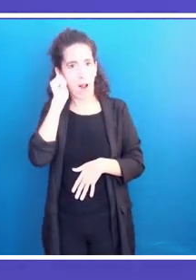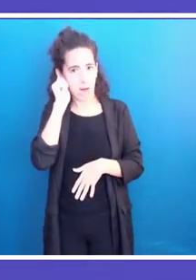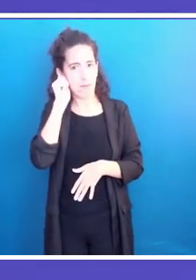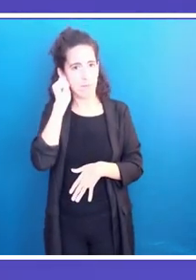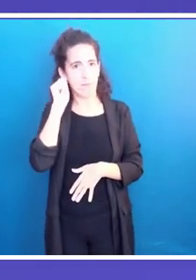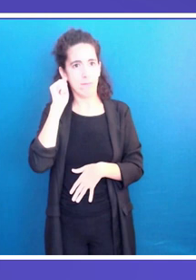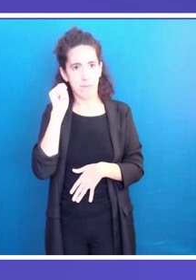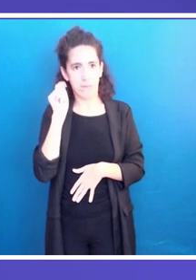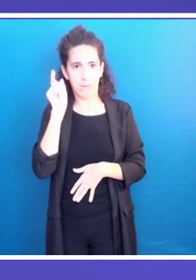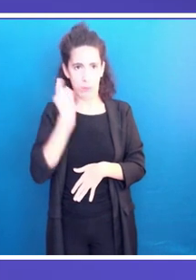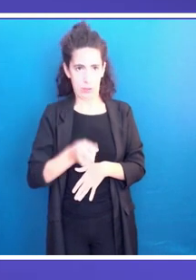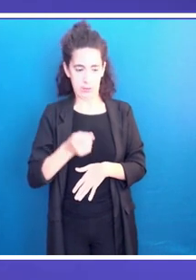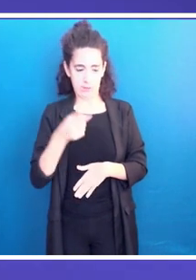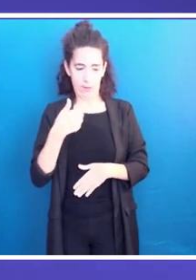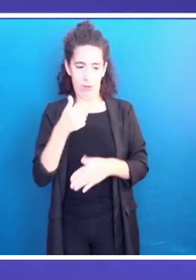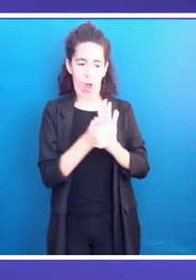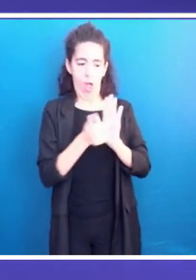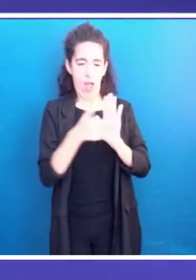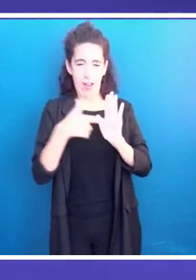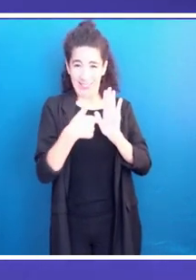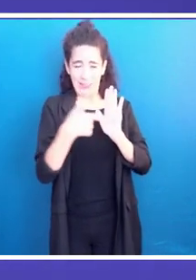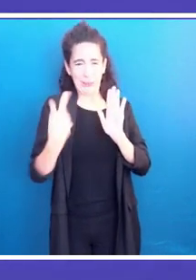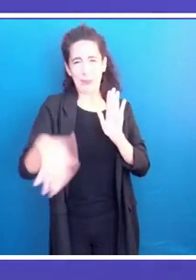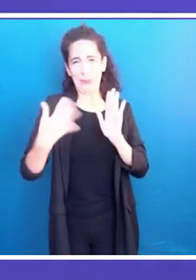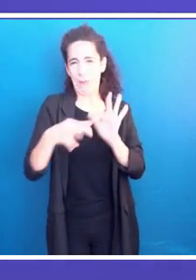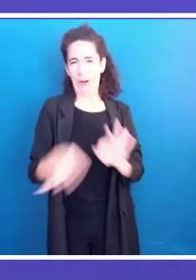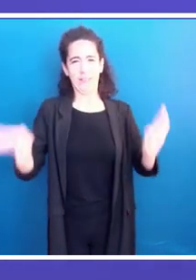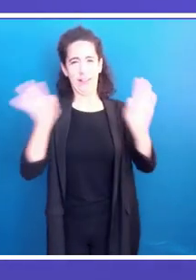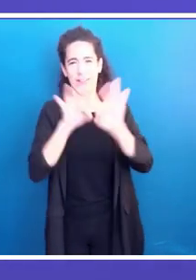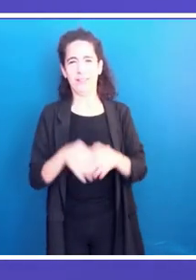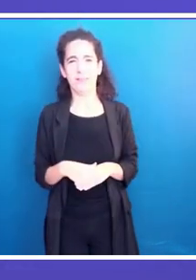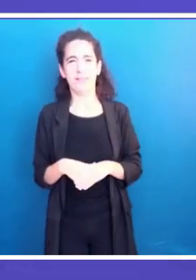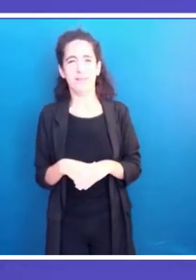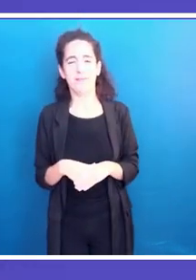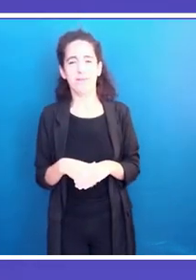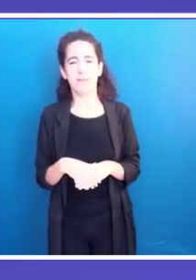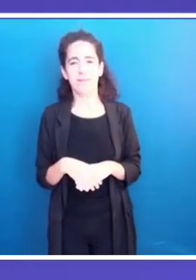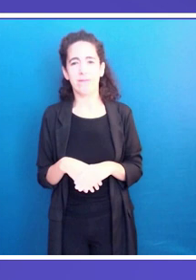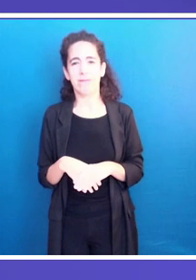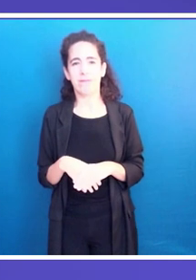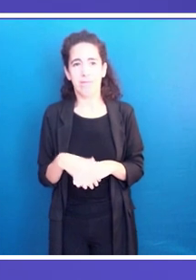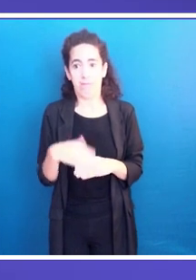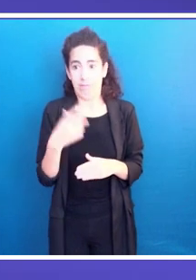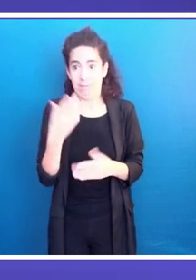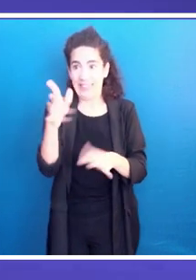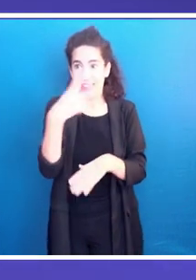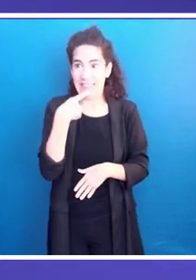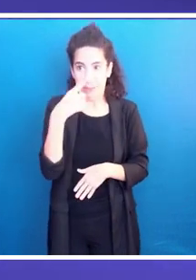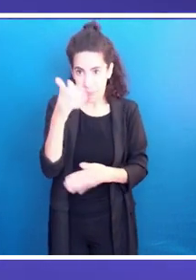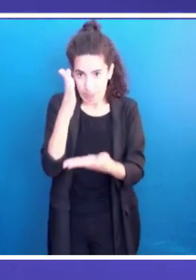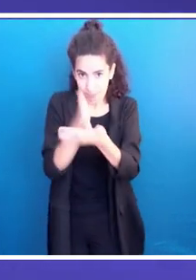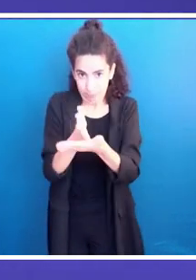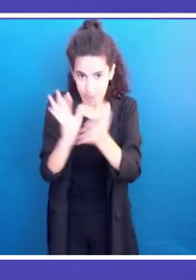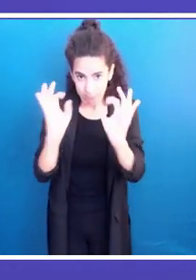And as I have already said, it is important, as he said, that it's important to work in essential